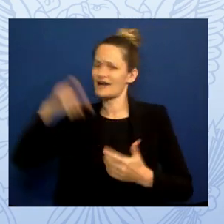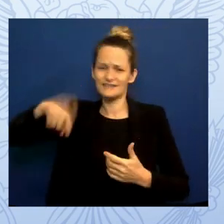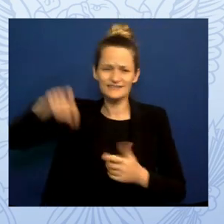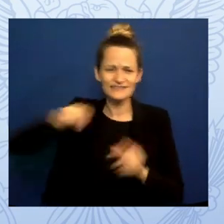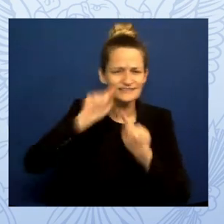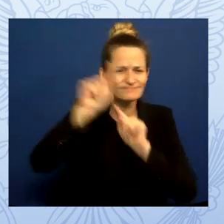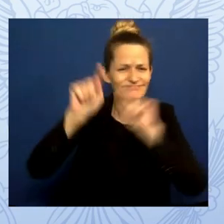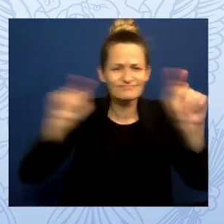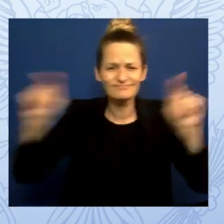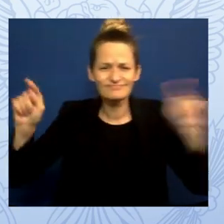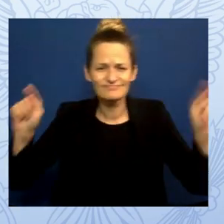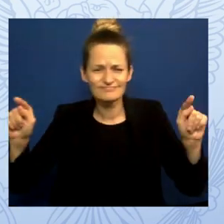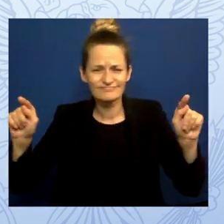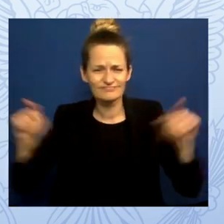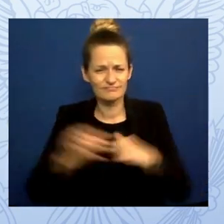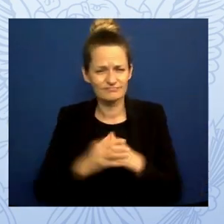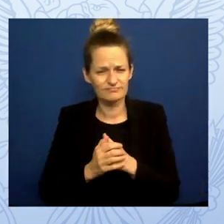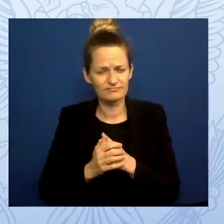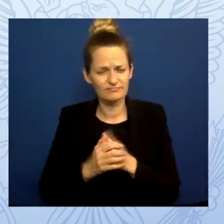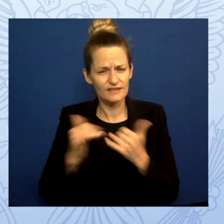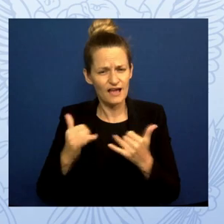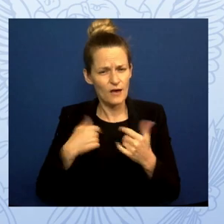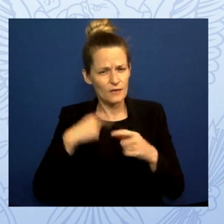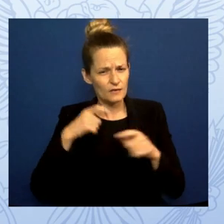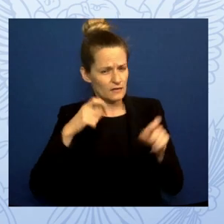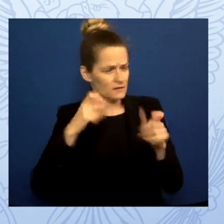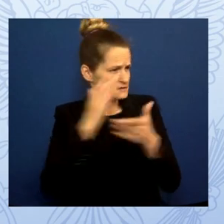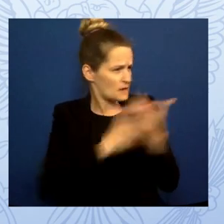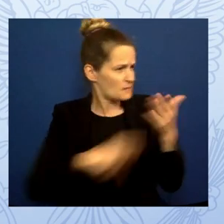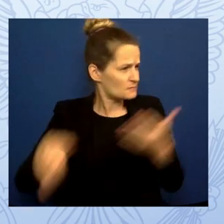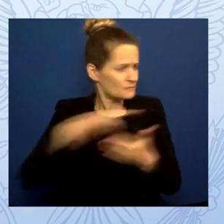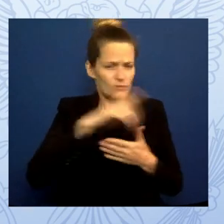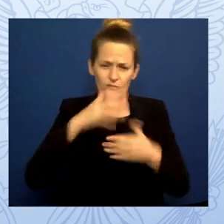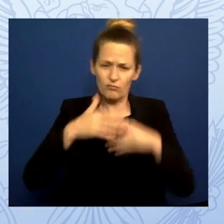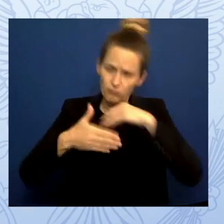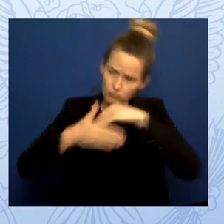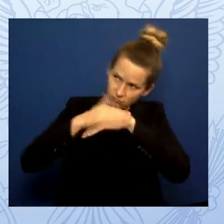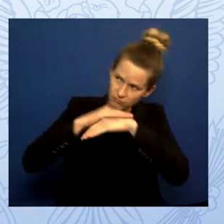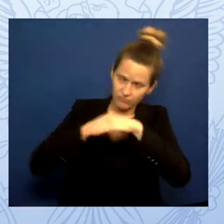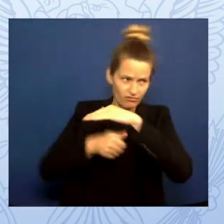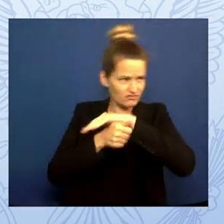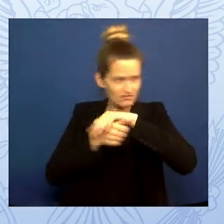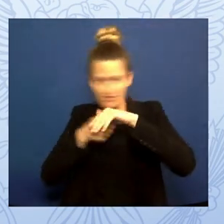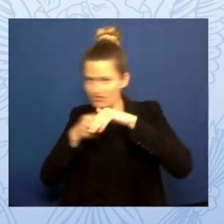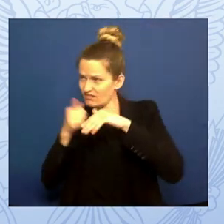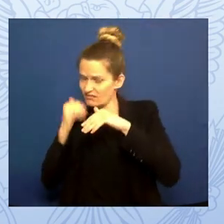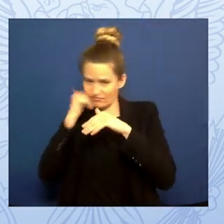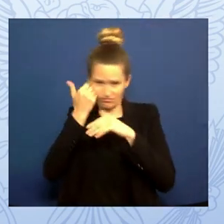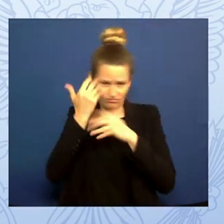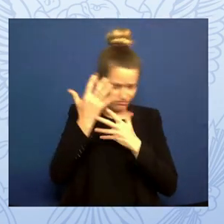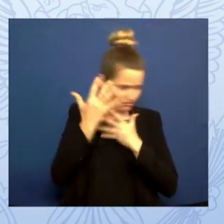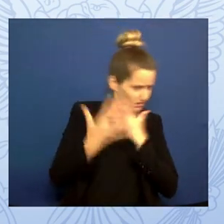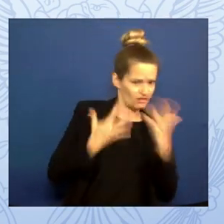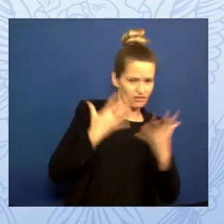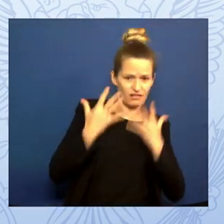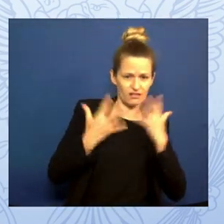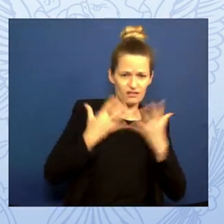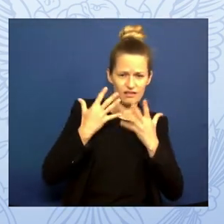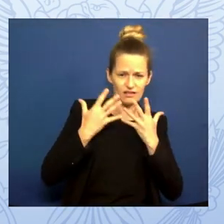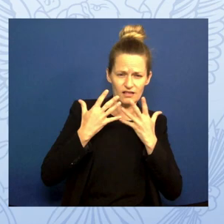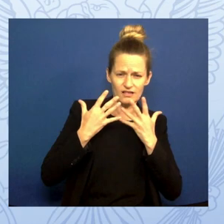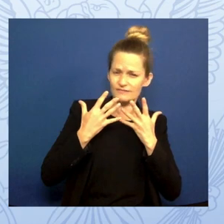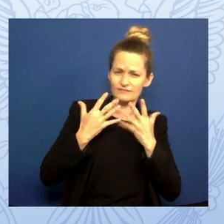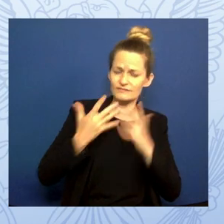and shame. About a month ago, we invited a group of these incredible young mental health